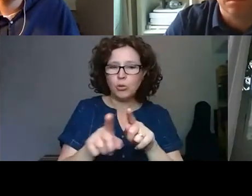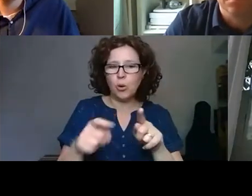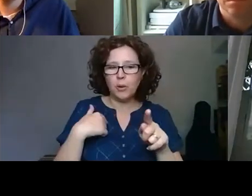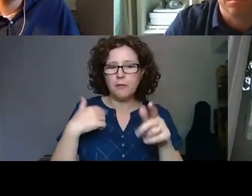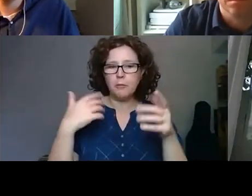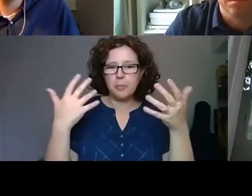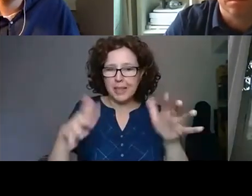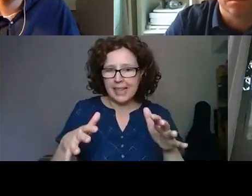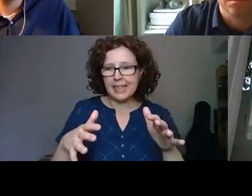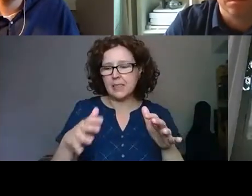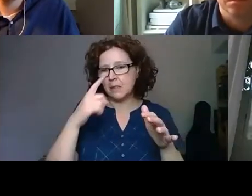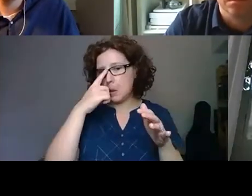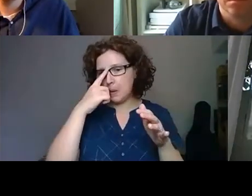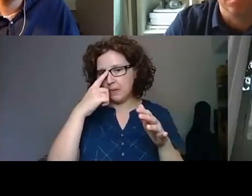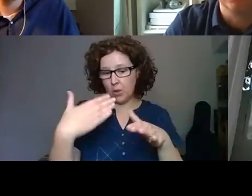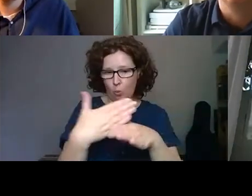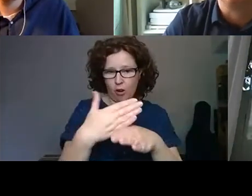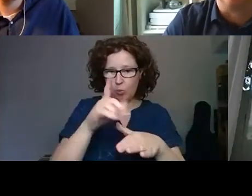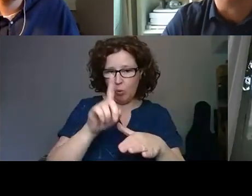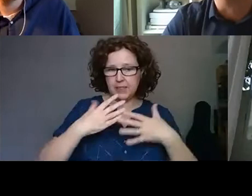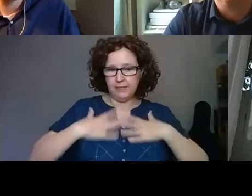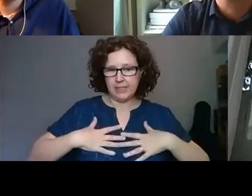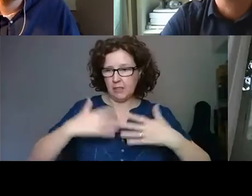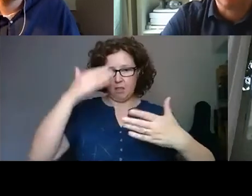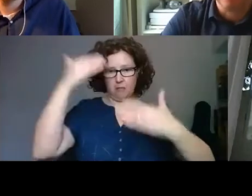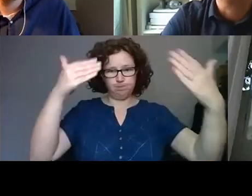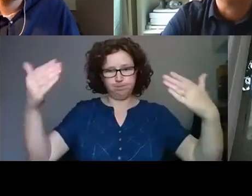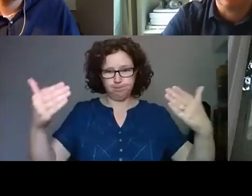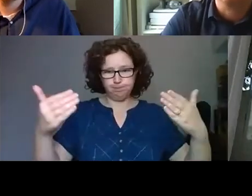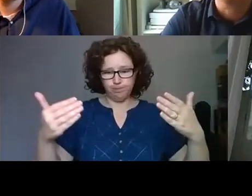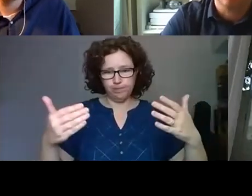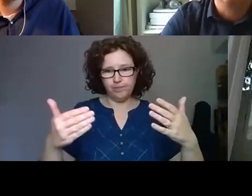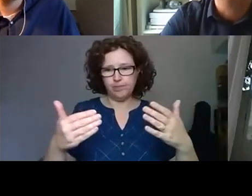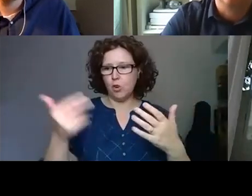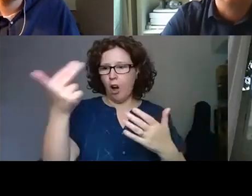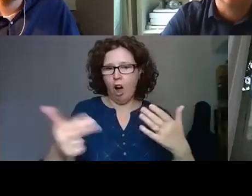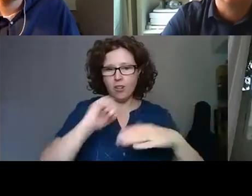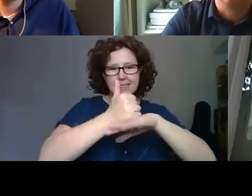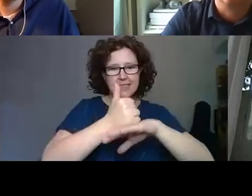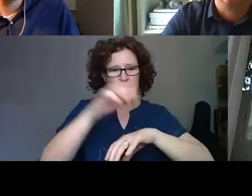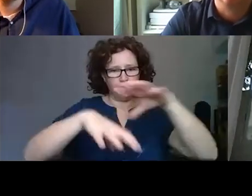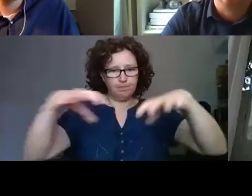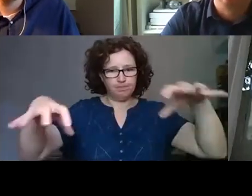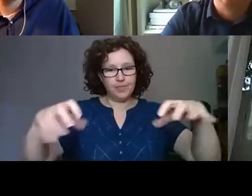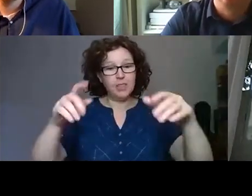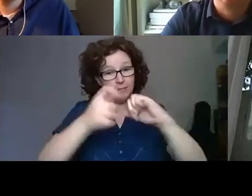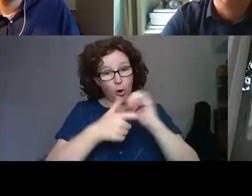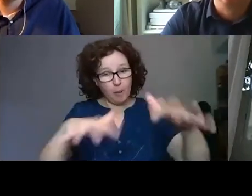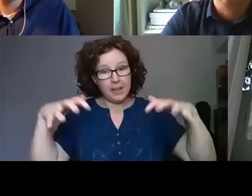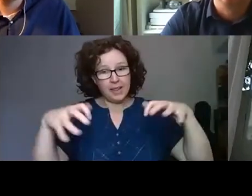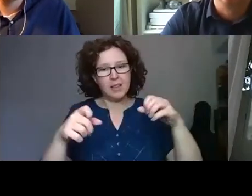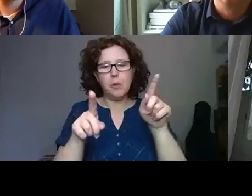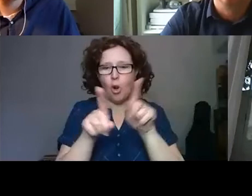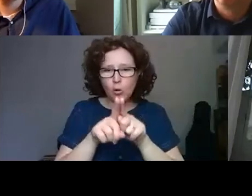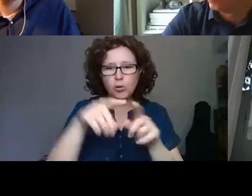working on physical exhibitions and art installations in the public realm, but also in, in